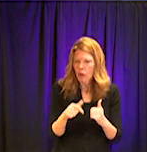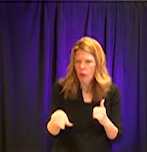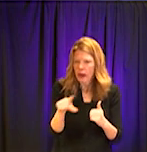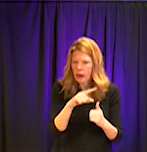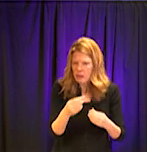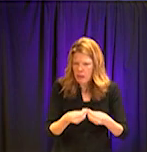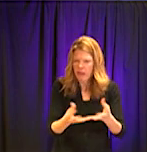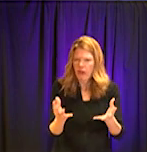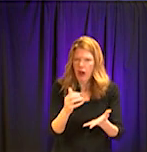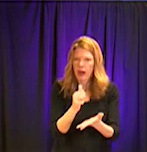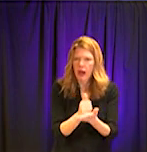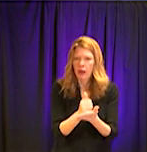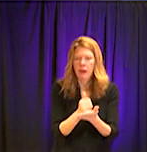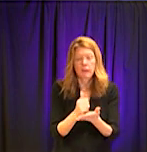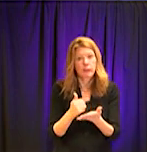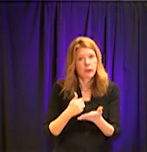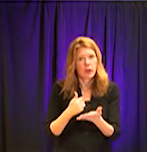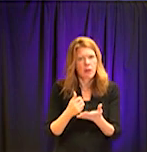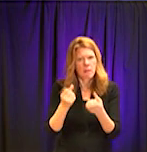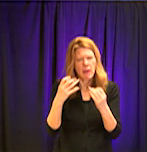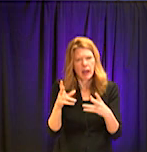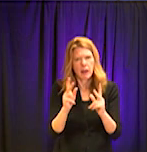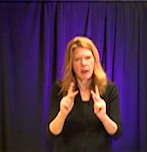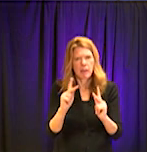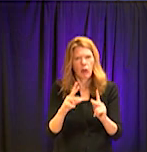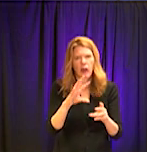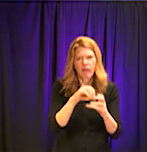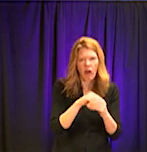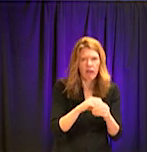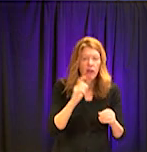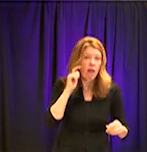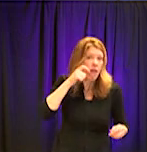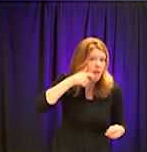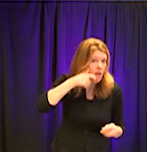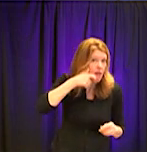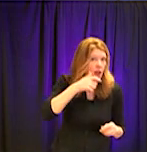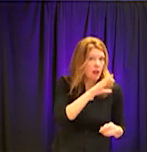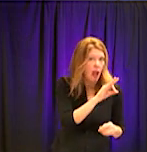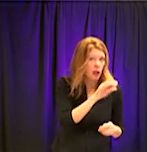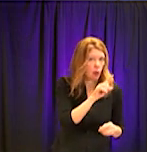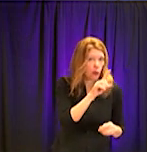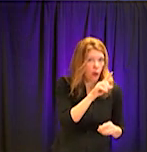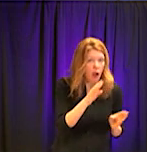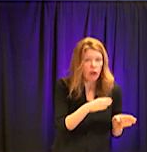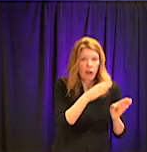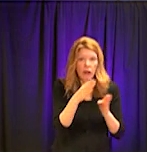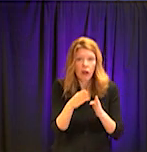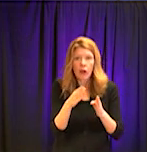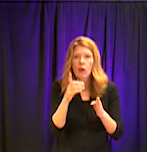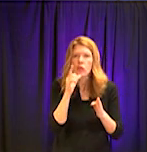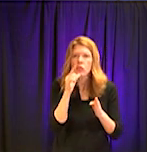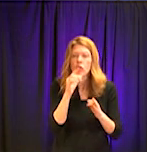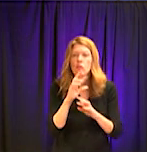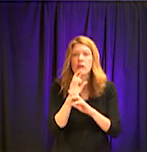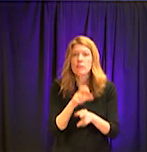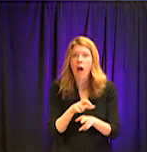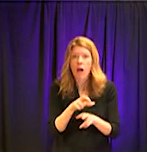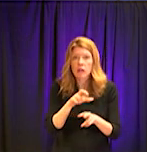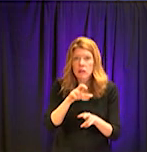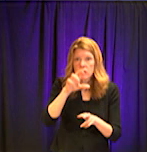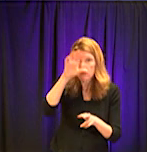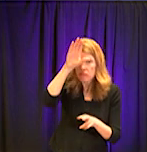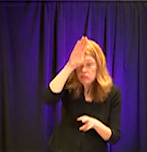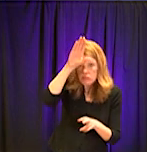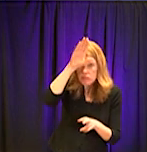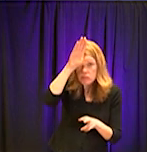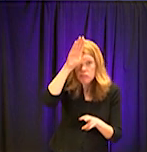the 911 call center specialist who's taking your call to the EMT or paramedic that's responding to your call to the